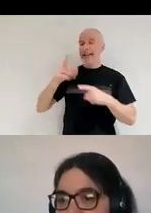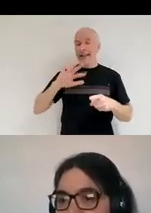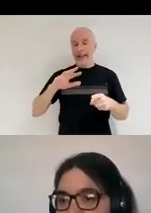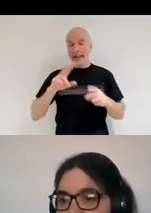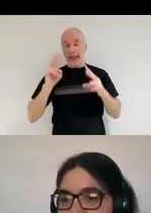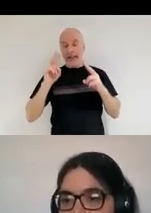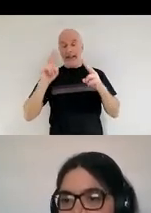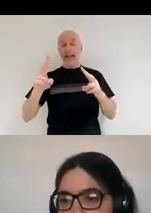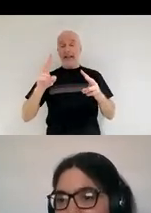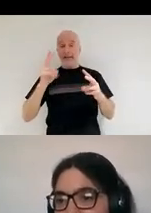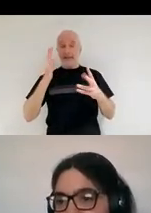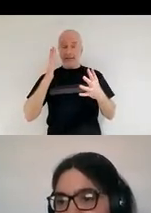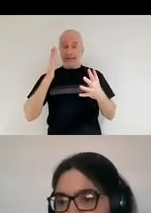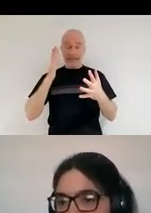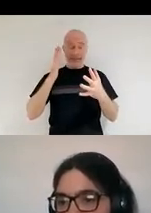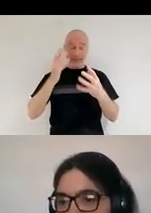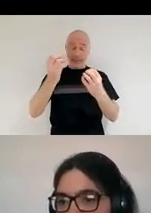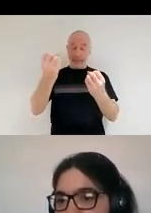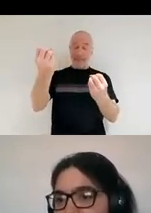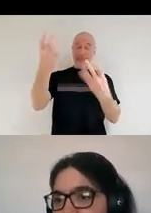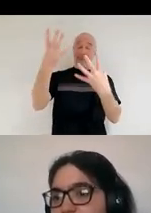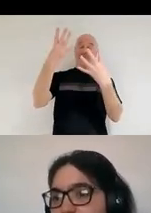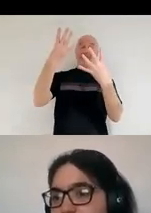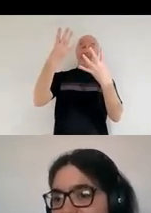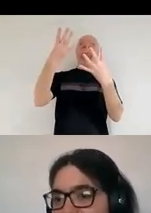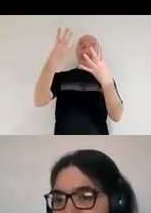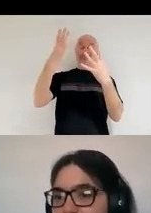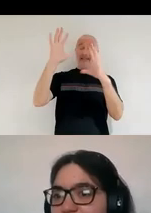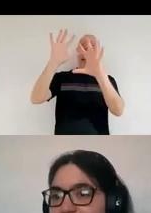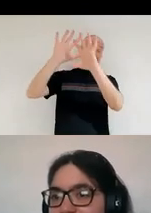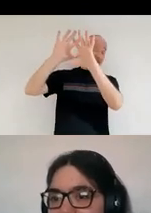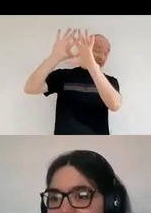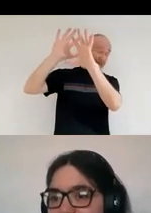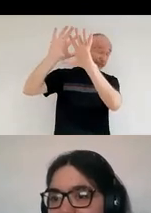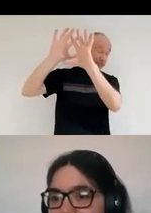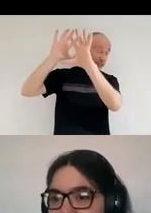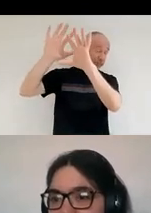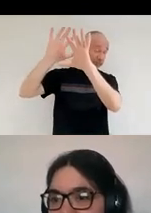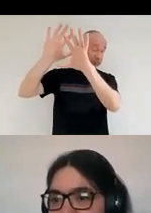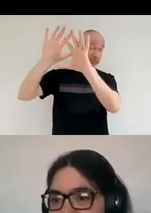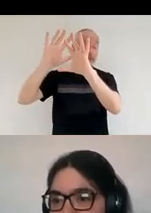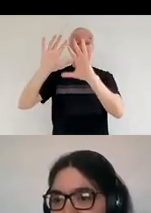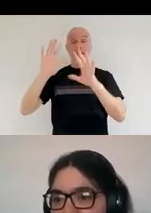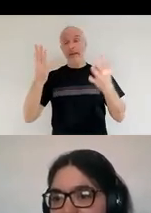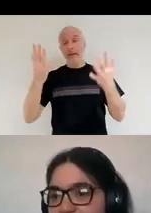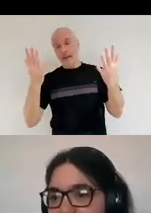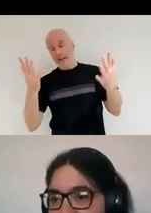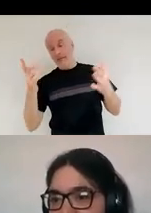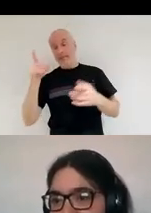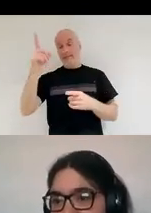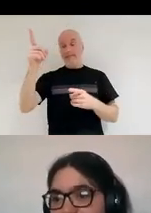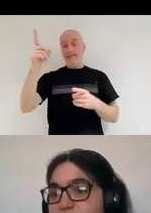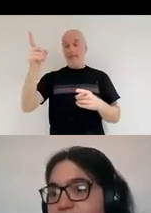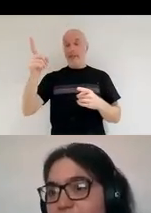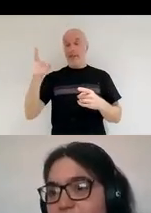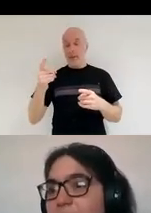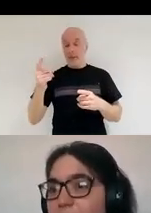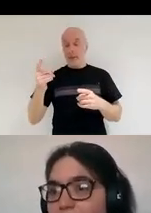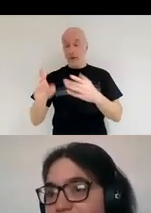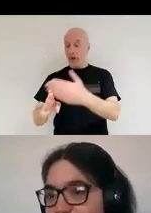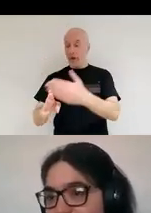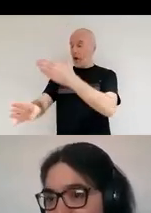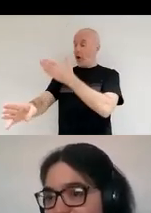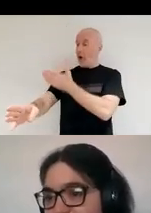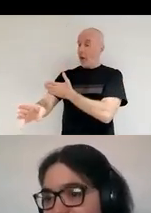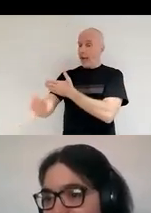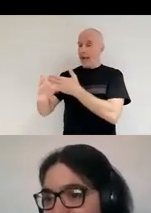objects, right? So those objects are biased on their own, right? So those early galaxies is only the very